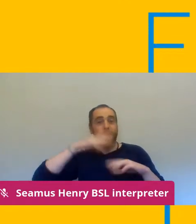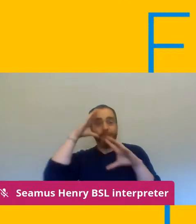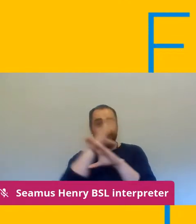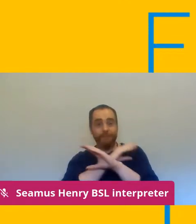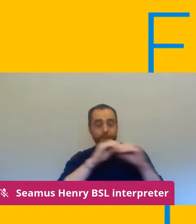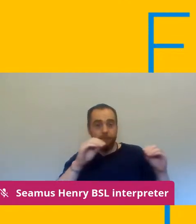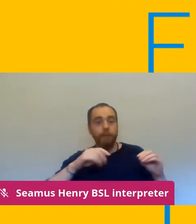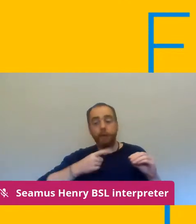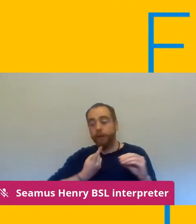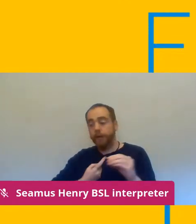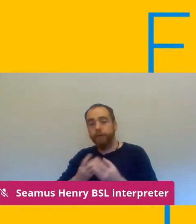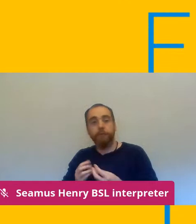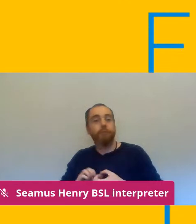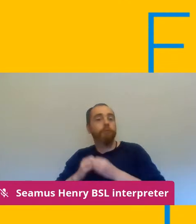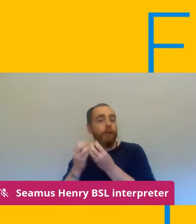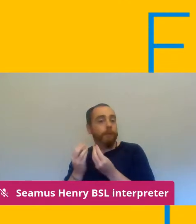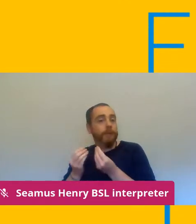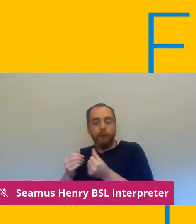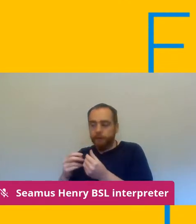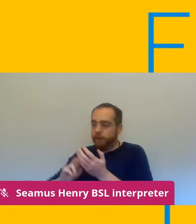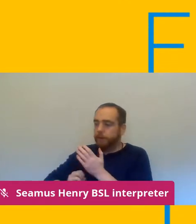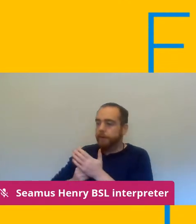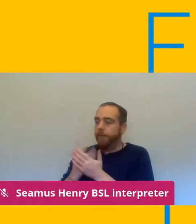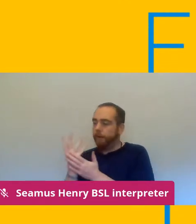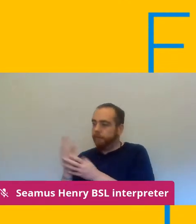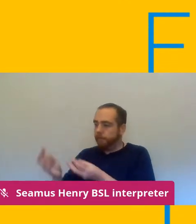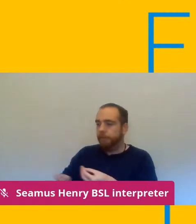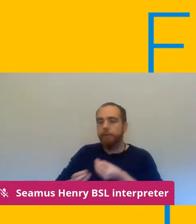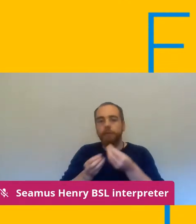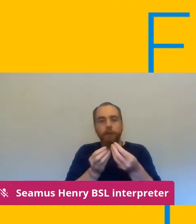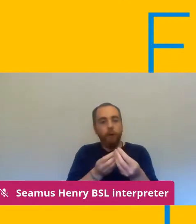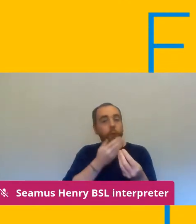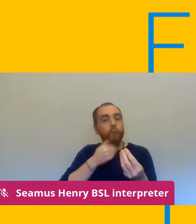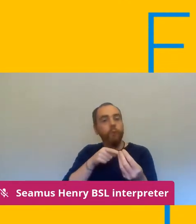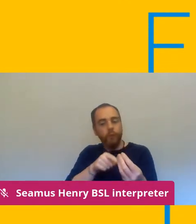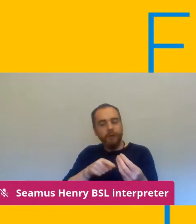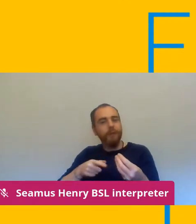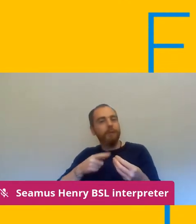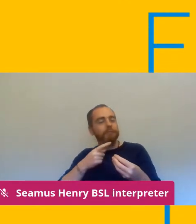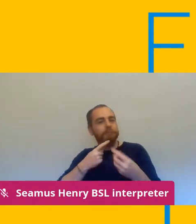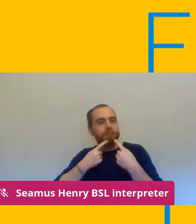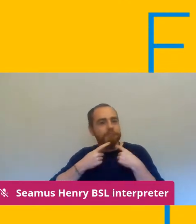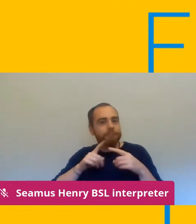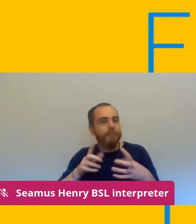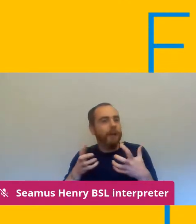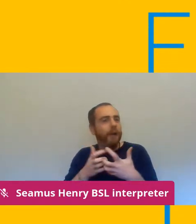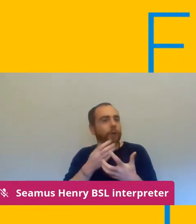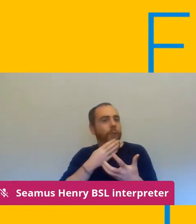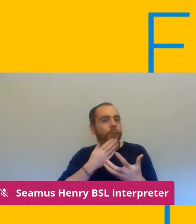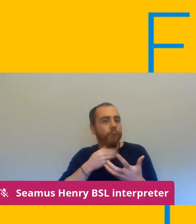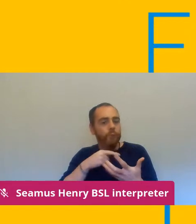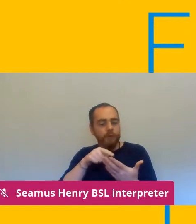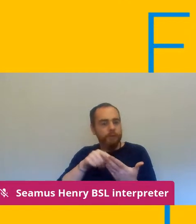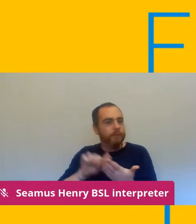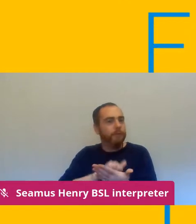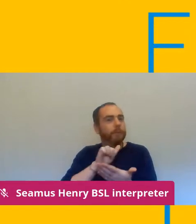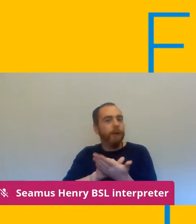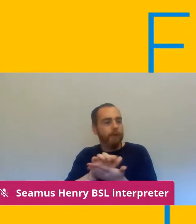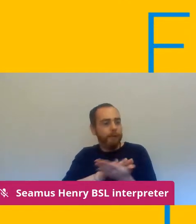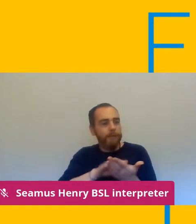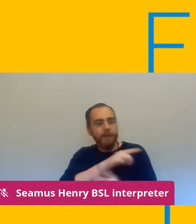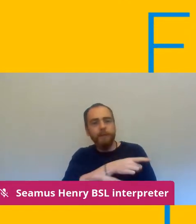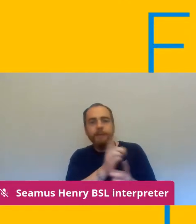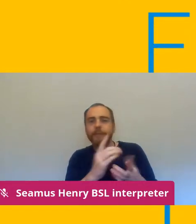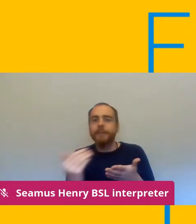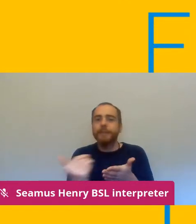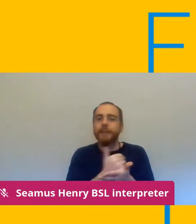um so that you can keep yourself safe and that's what's really key um about today uh but what you need to know